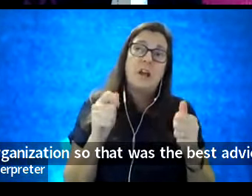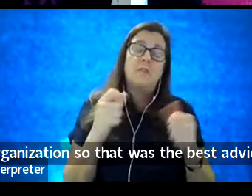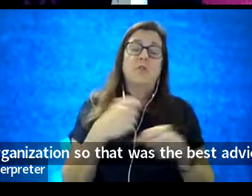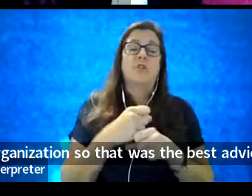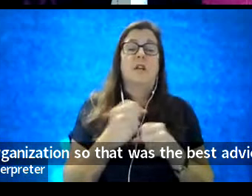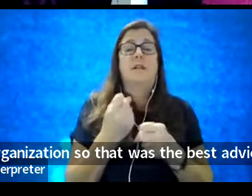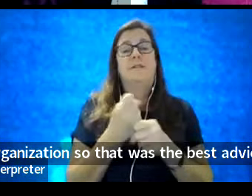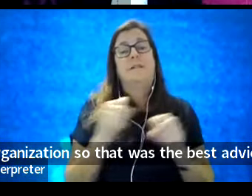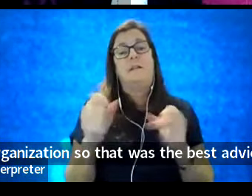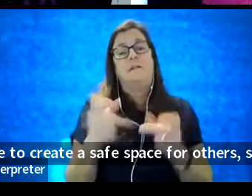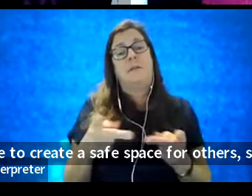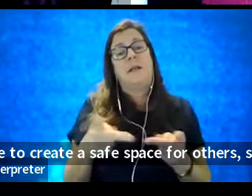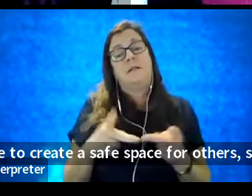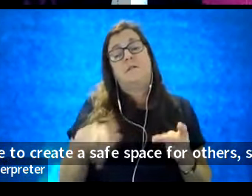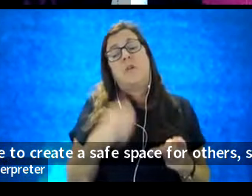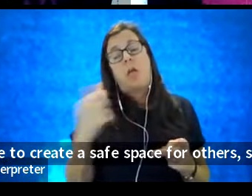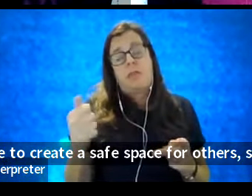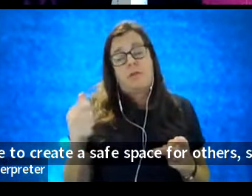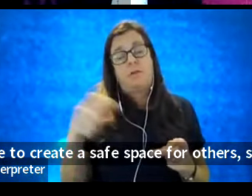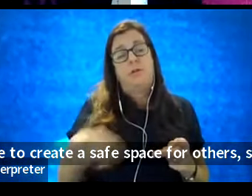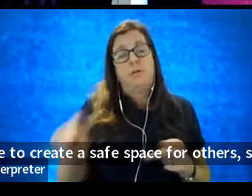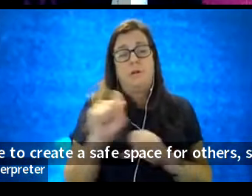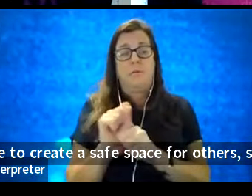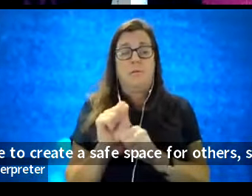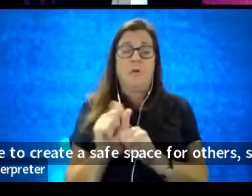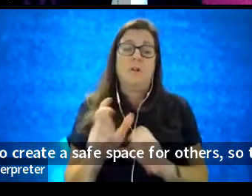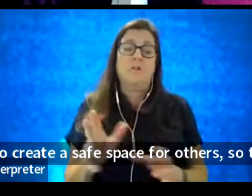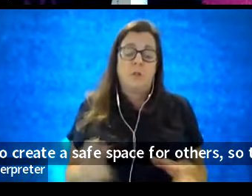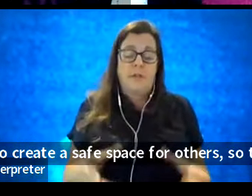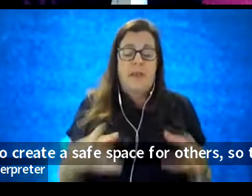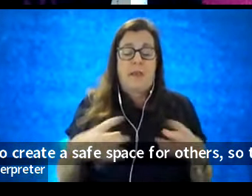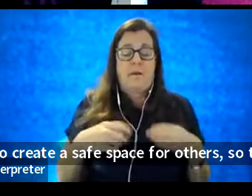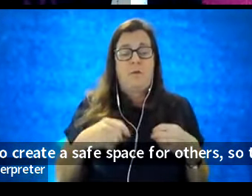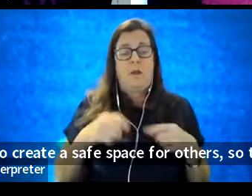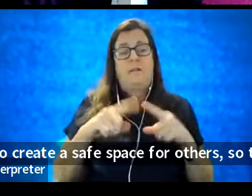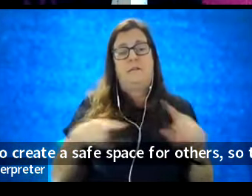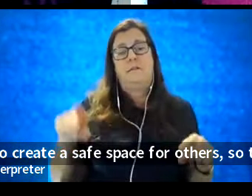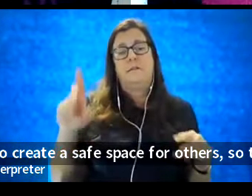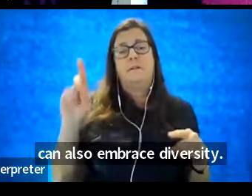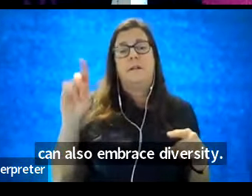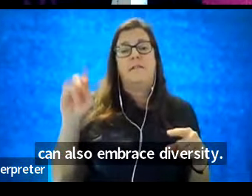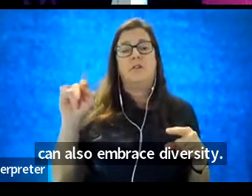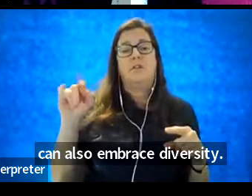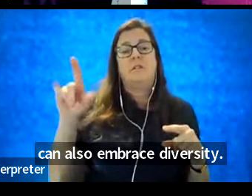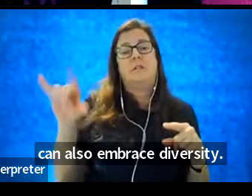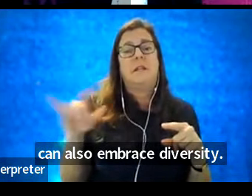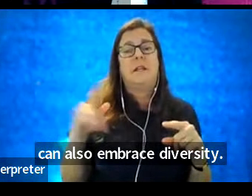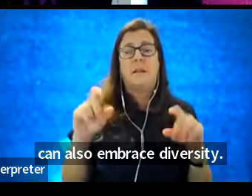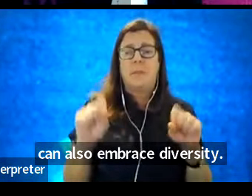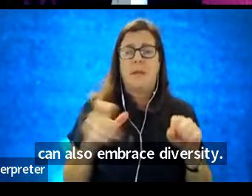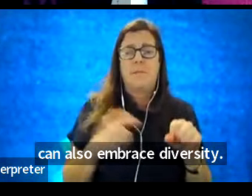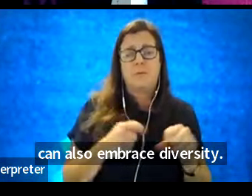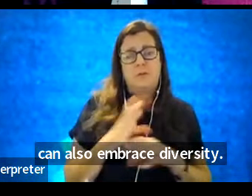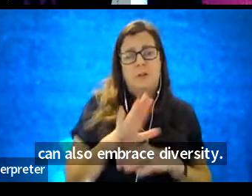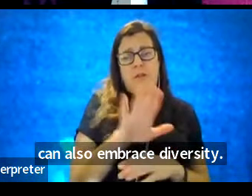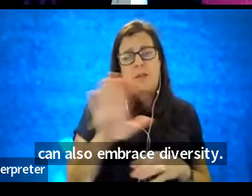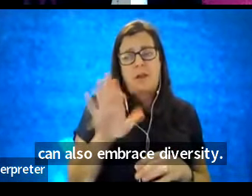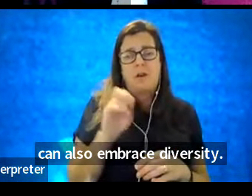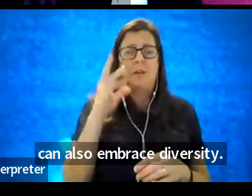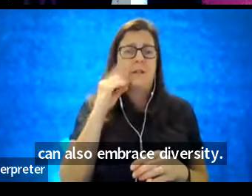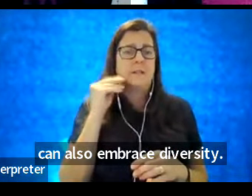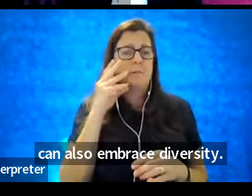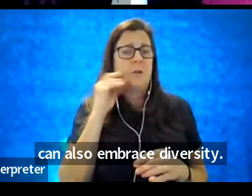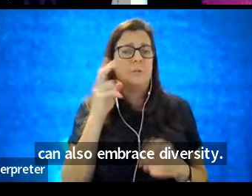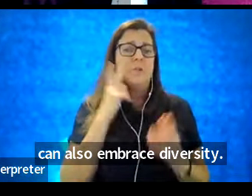space for others so that they can also embrace diversity, be able to share their experiences, to be